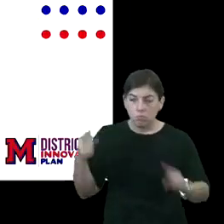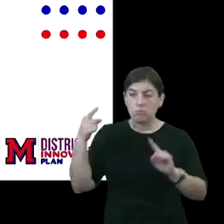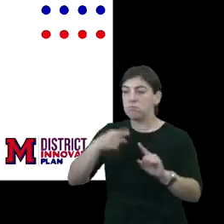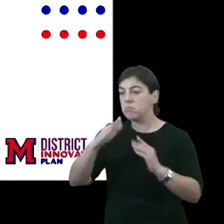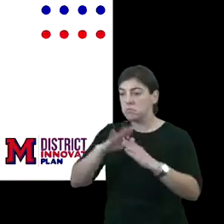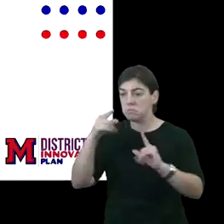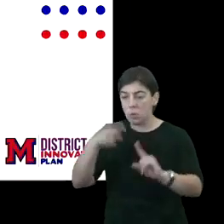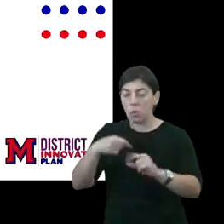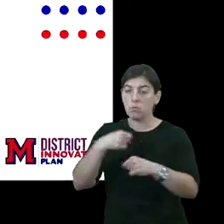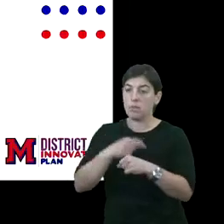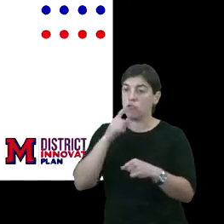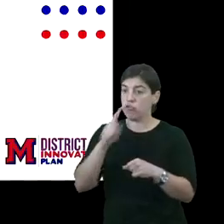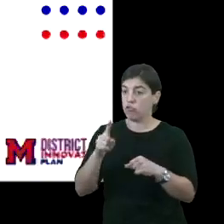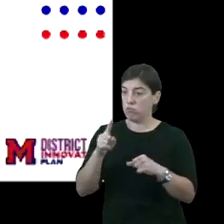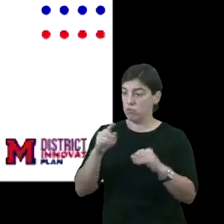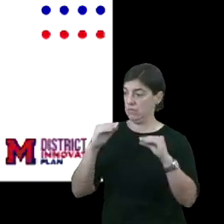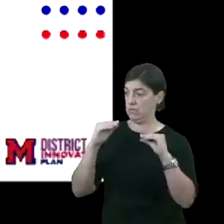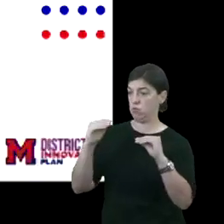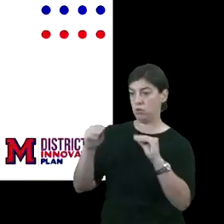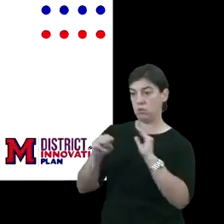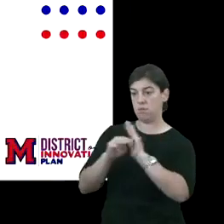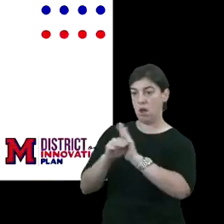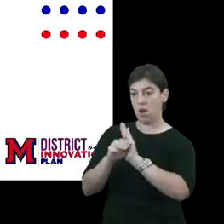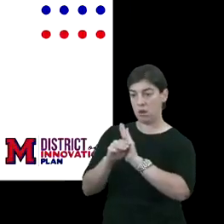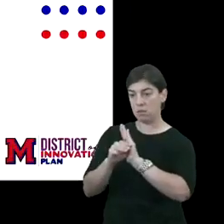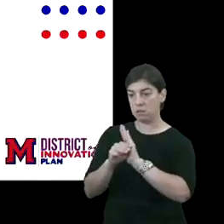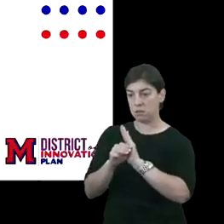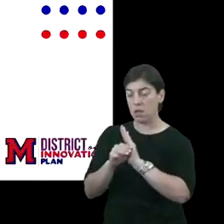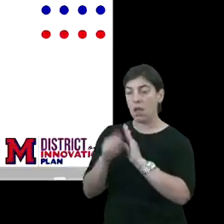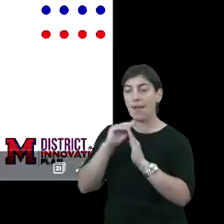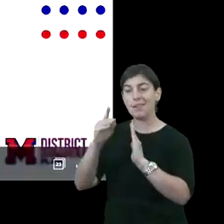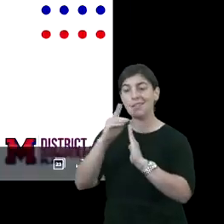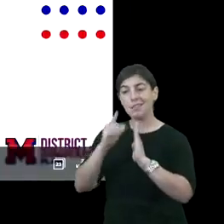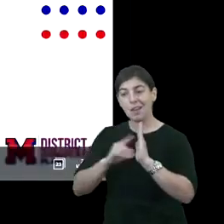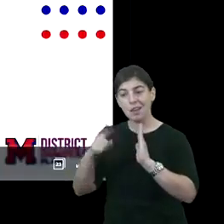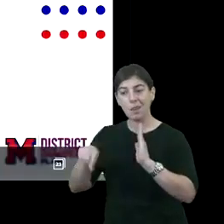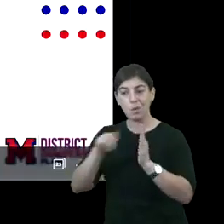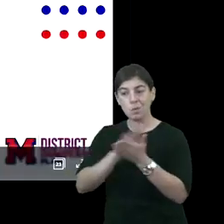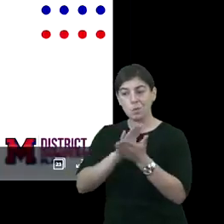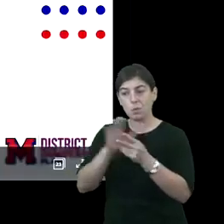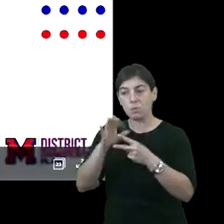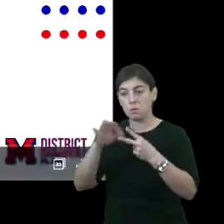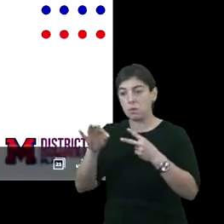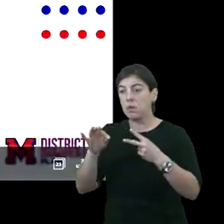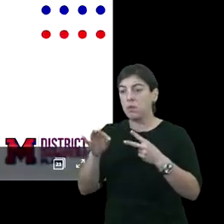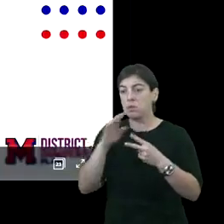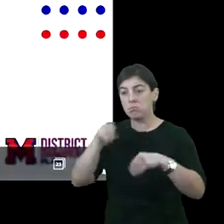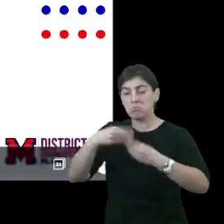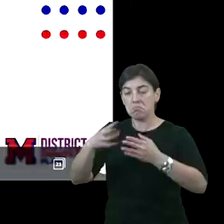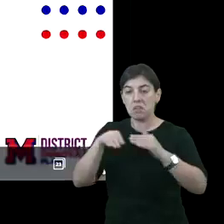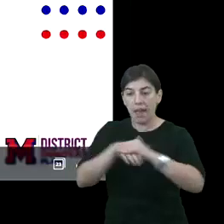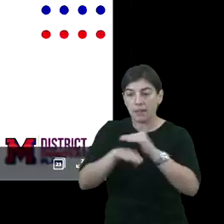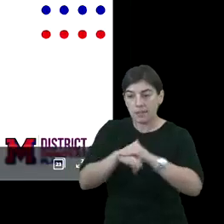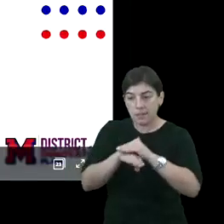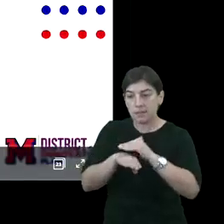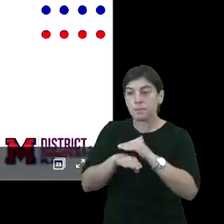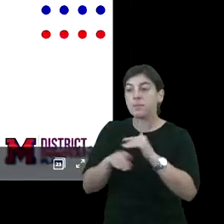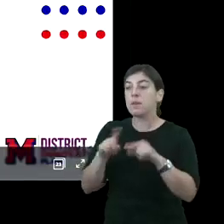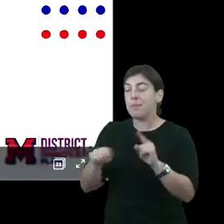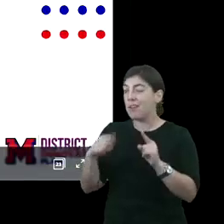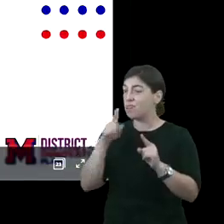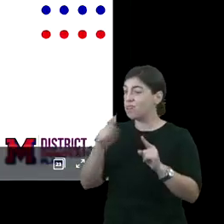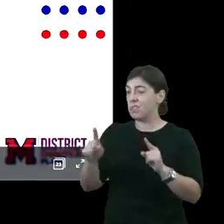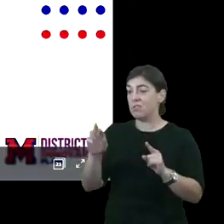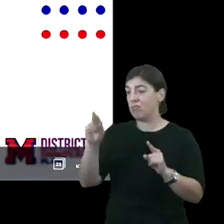ensure that we're putting instructional models and we're designing these school choice options to provide access. But the